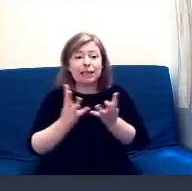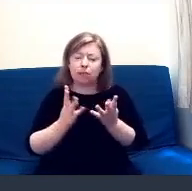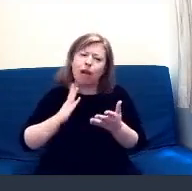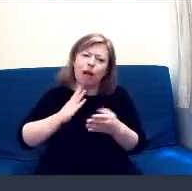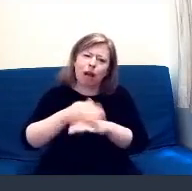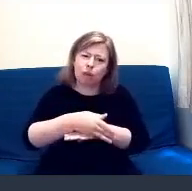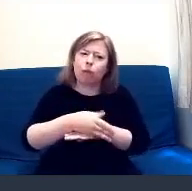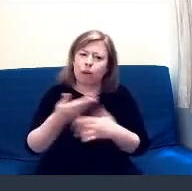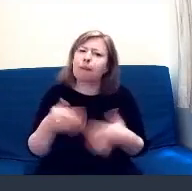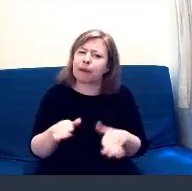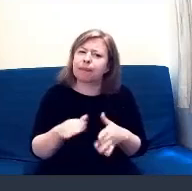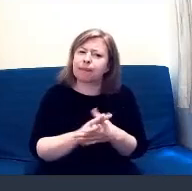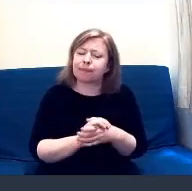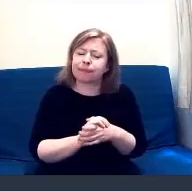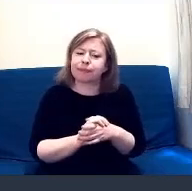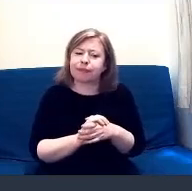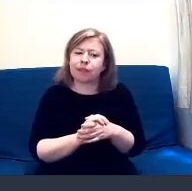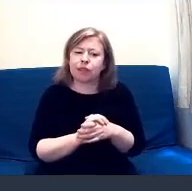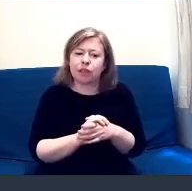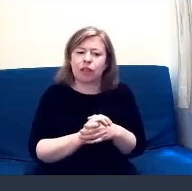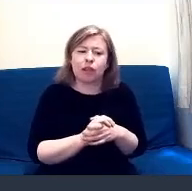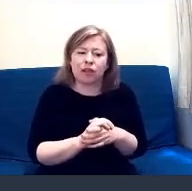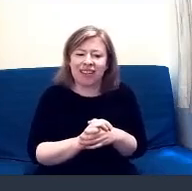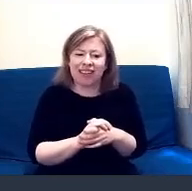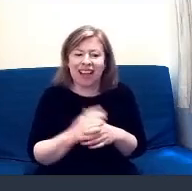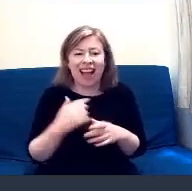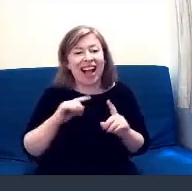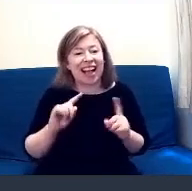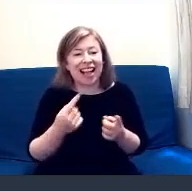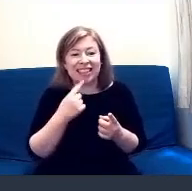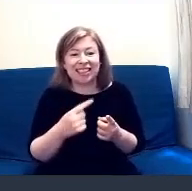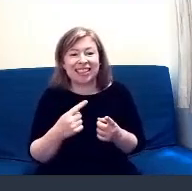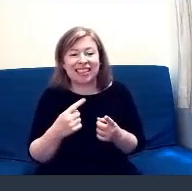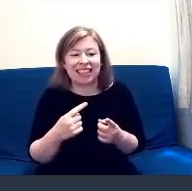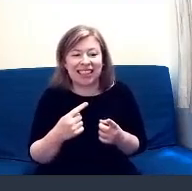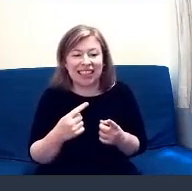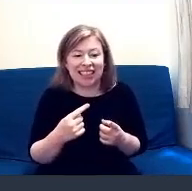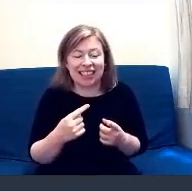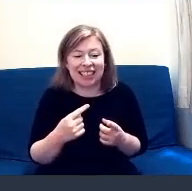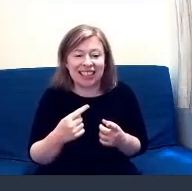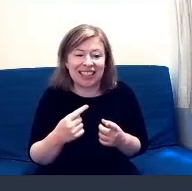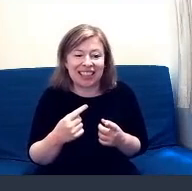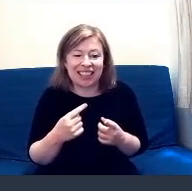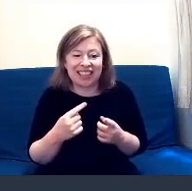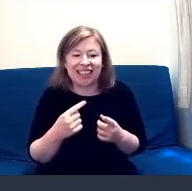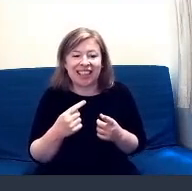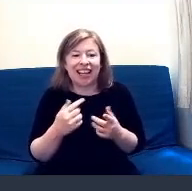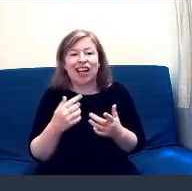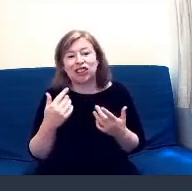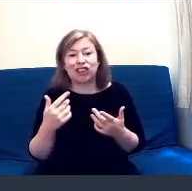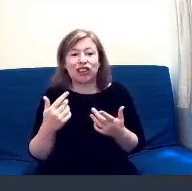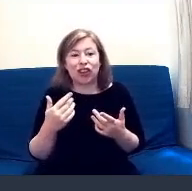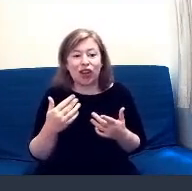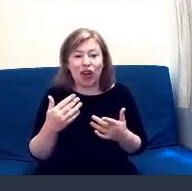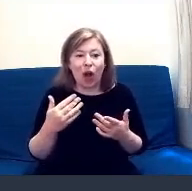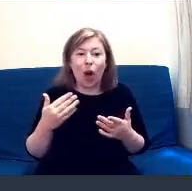And I know that it's not just since I can't say it's just since March. I think they've been they've been working very hard ever since